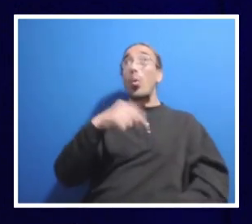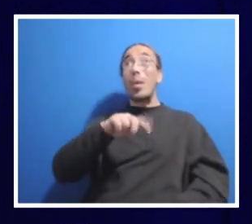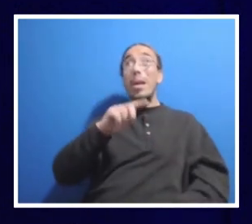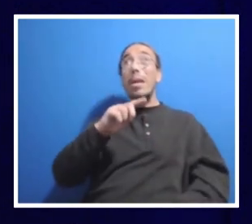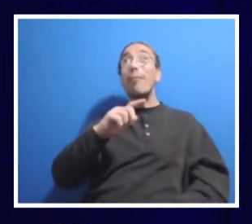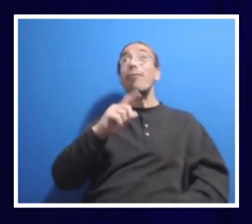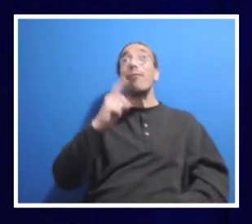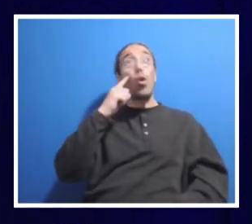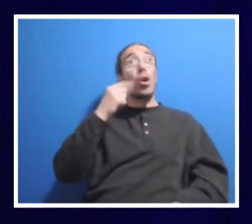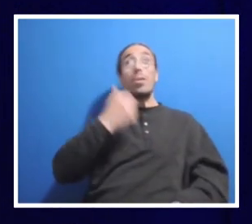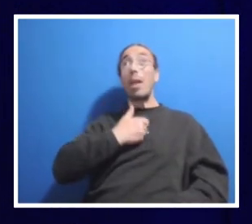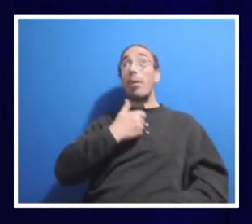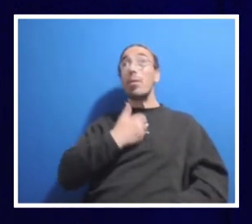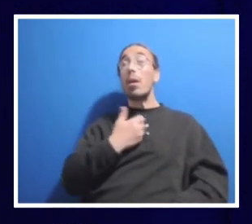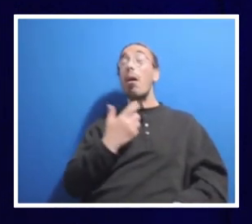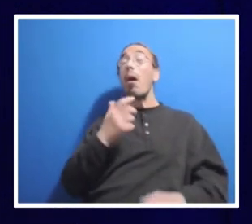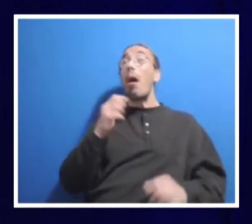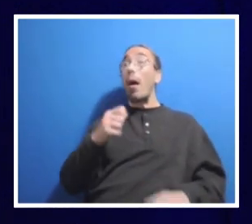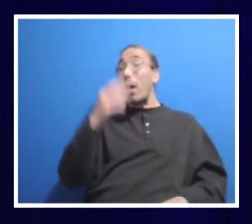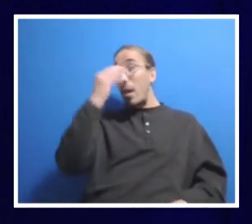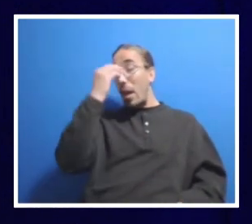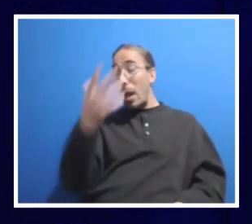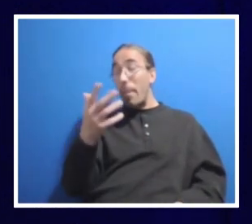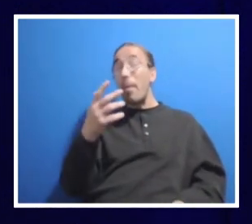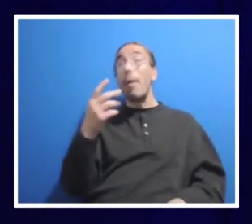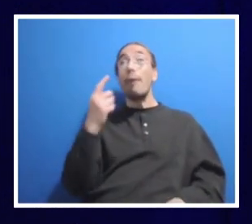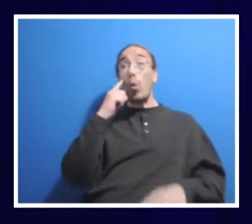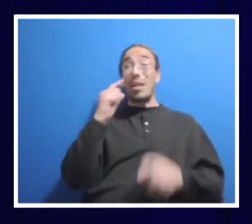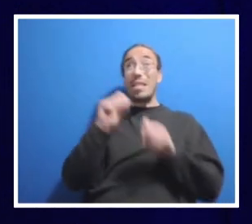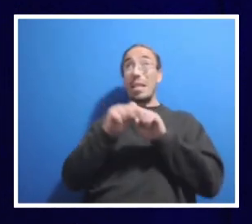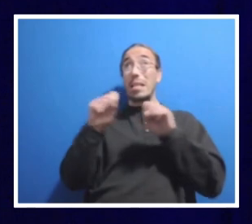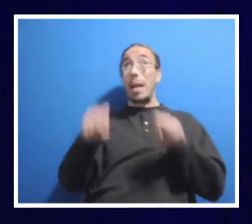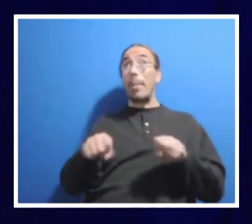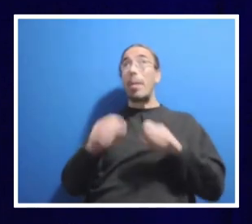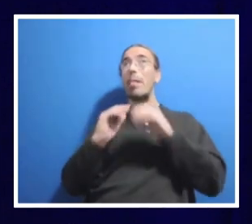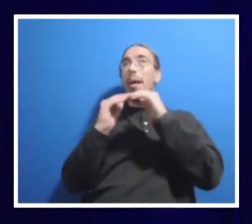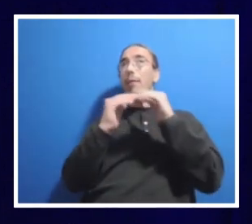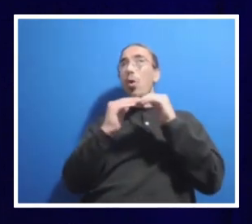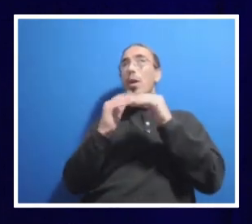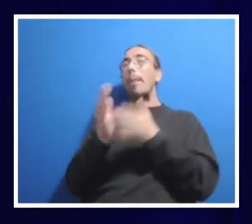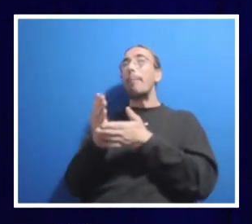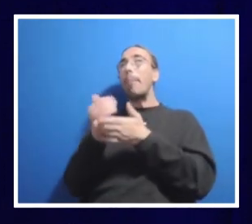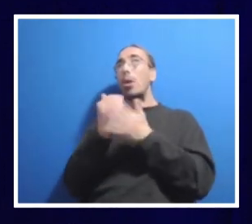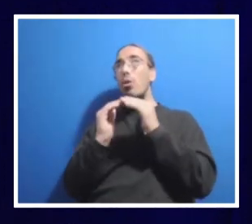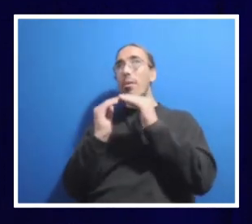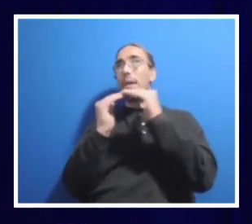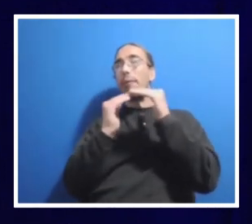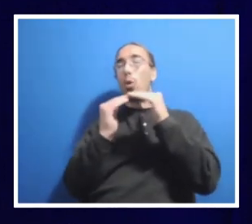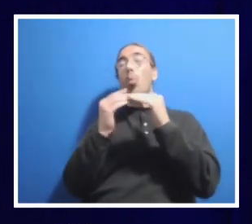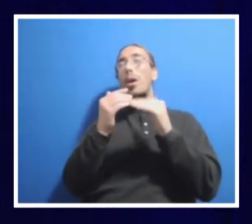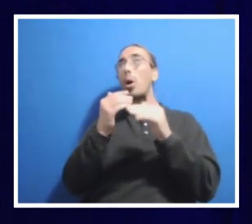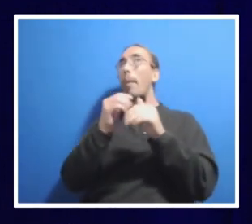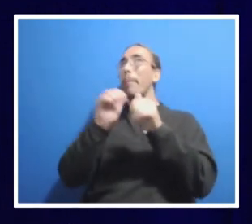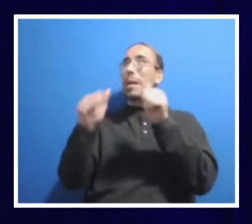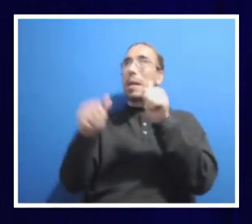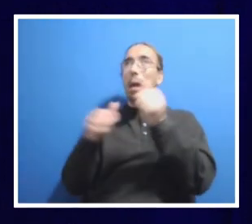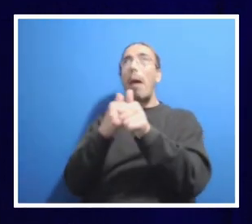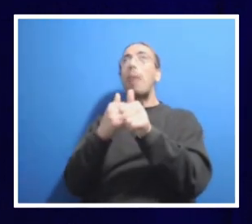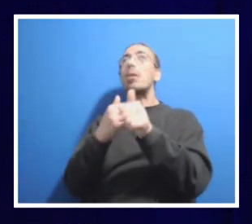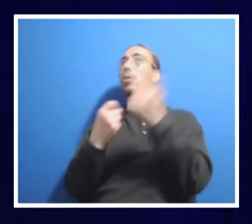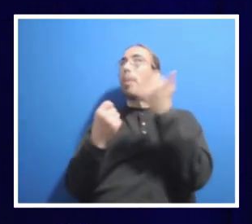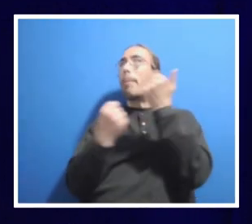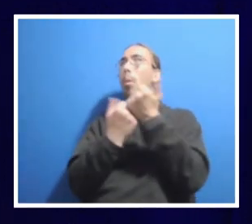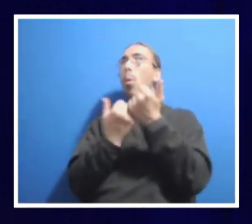can tell you that on a systems level and budgeting level, we are well behind our peers. So,